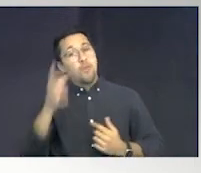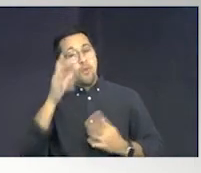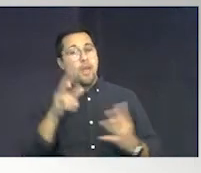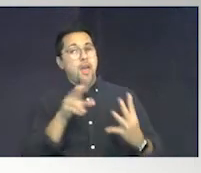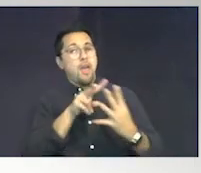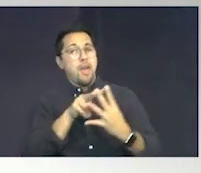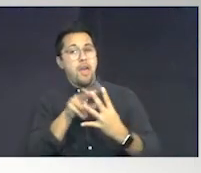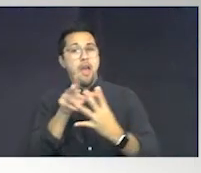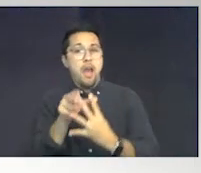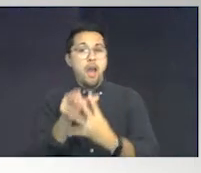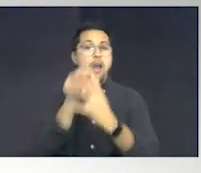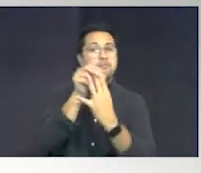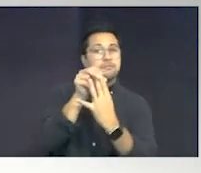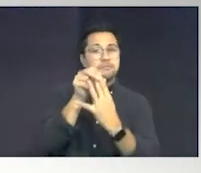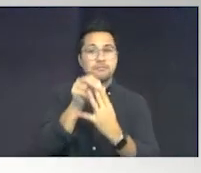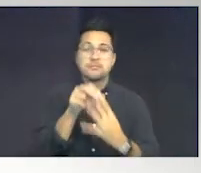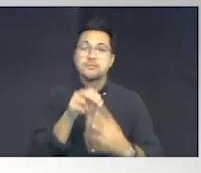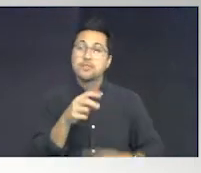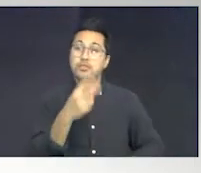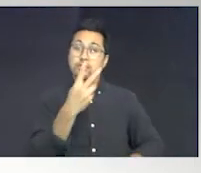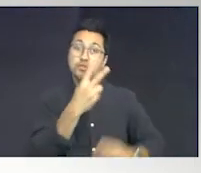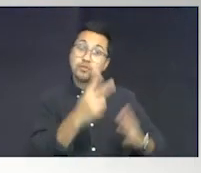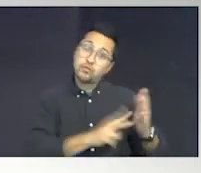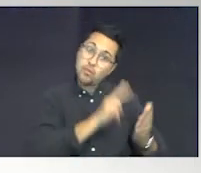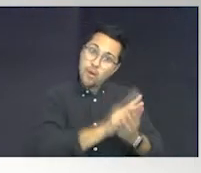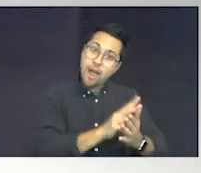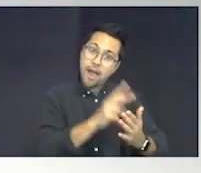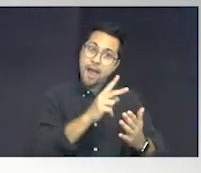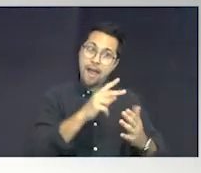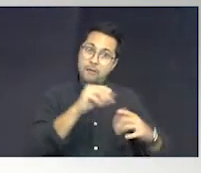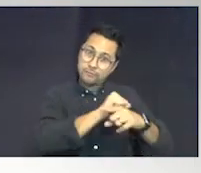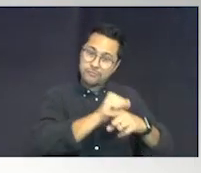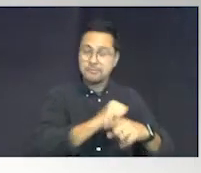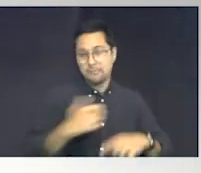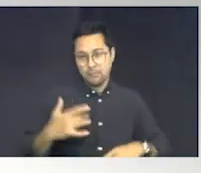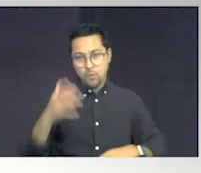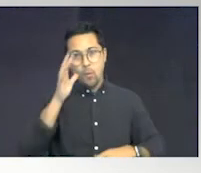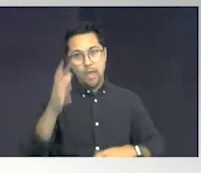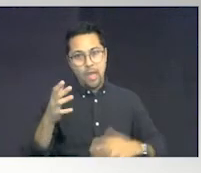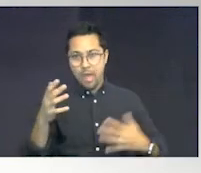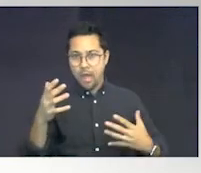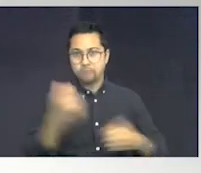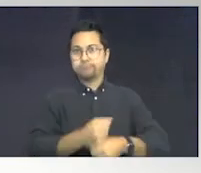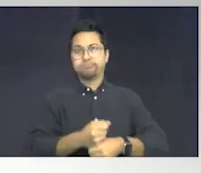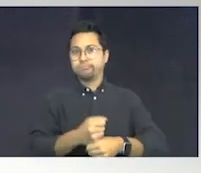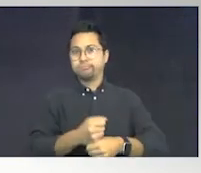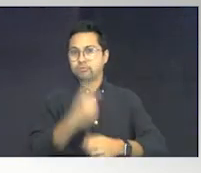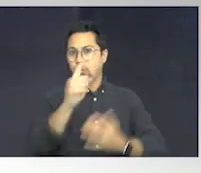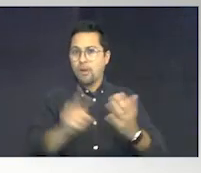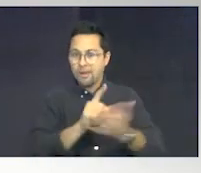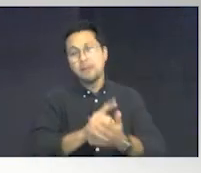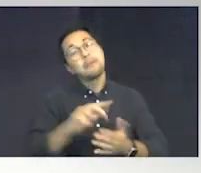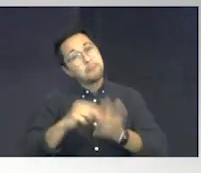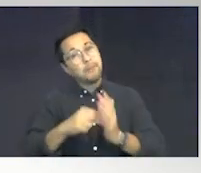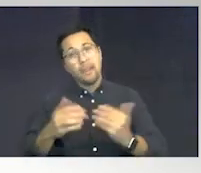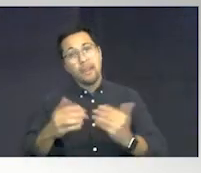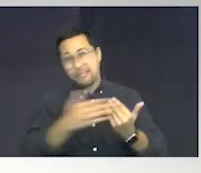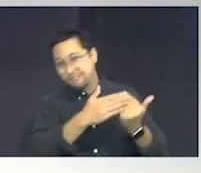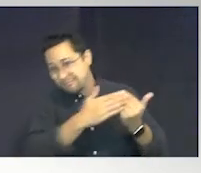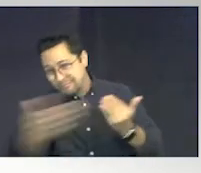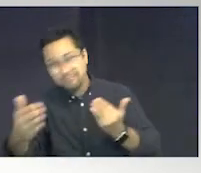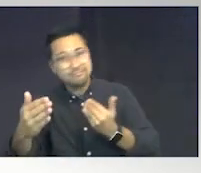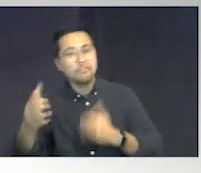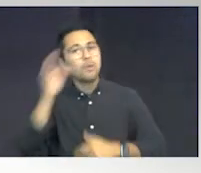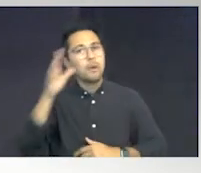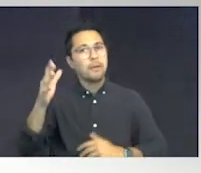one and two, which is a two-hour program, to one hour. That means that we are going to be on fast-forward speed all the way through this